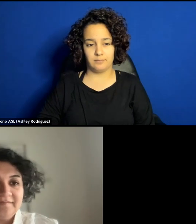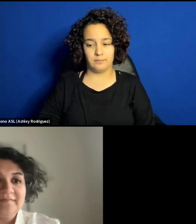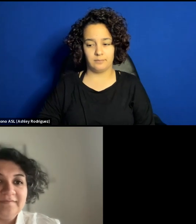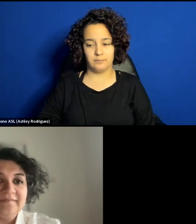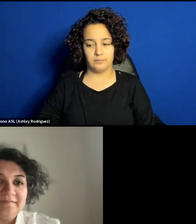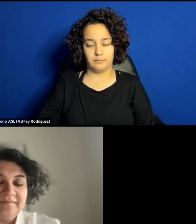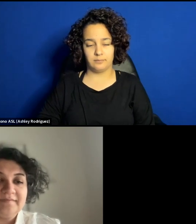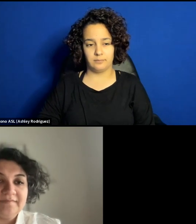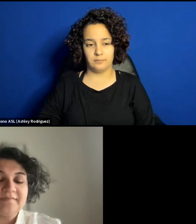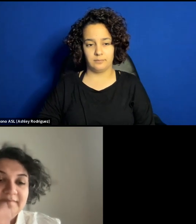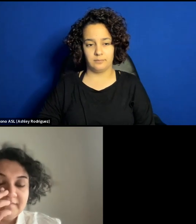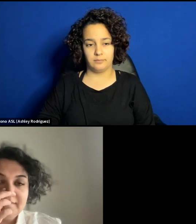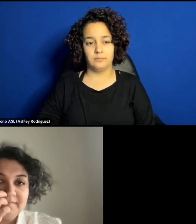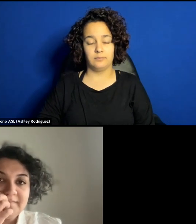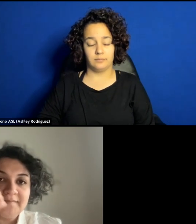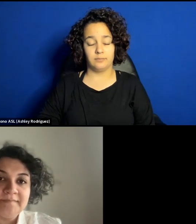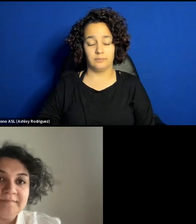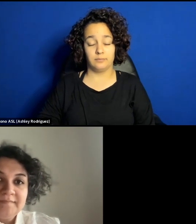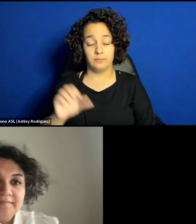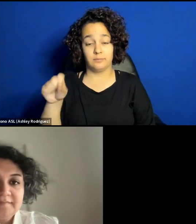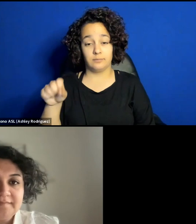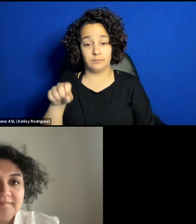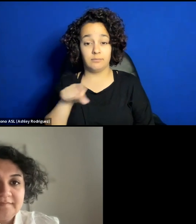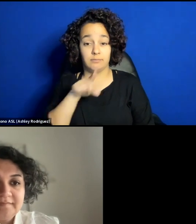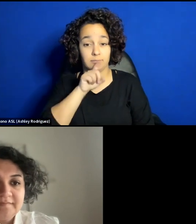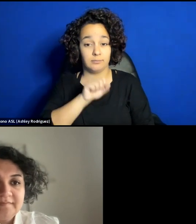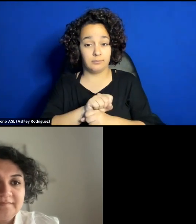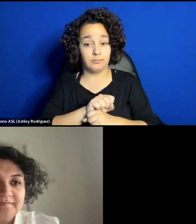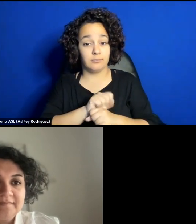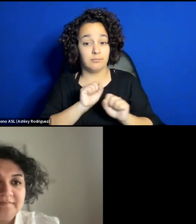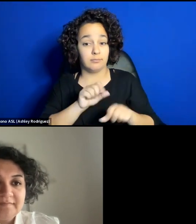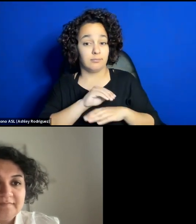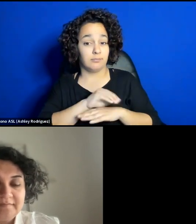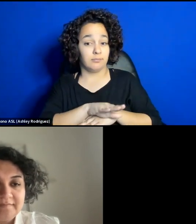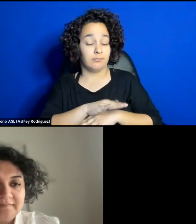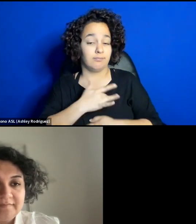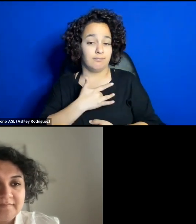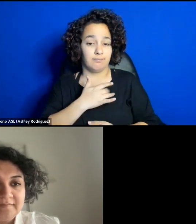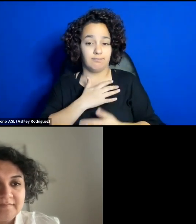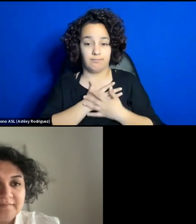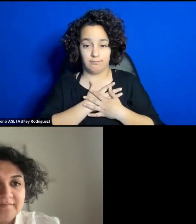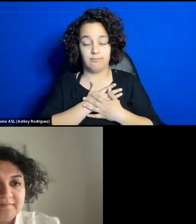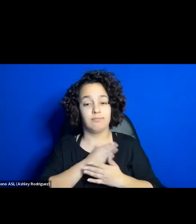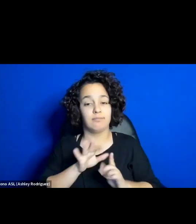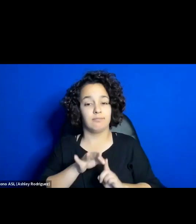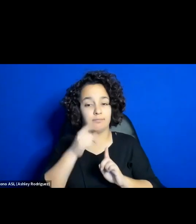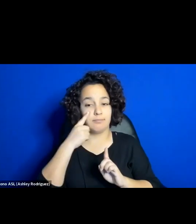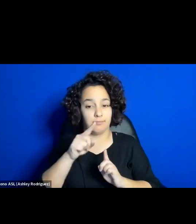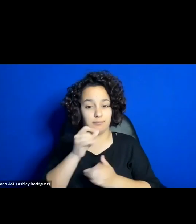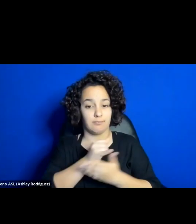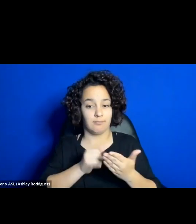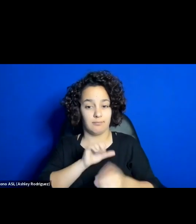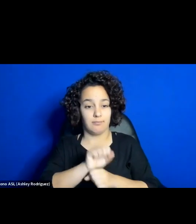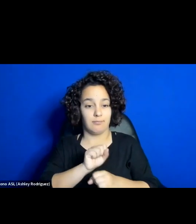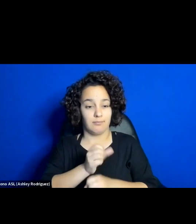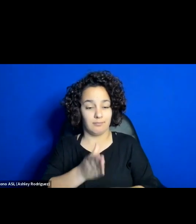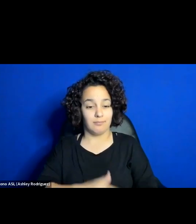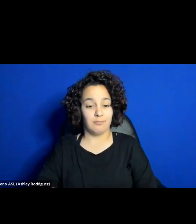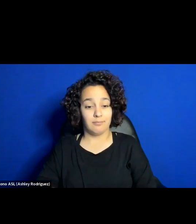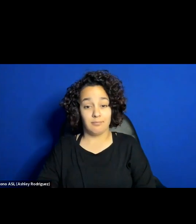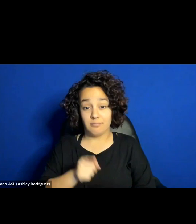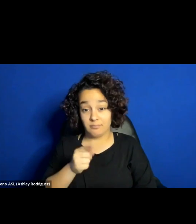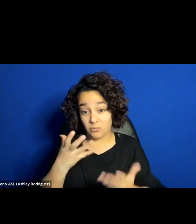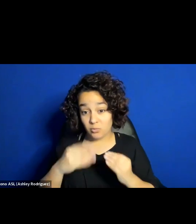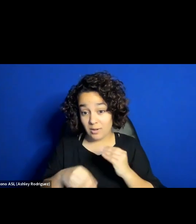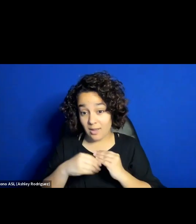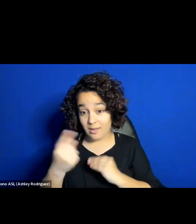in support of the artists working inside Iran. Azad Yes, Dr. Keshawaz, you wanted to add something?